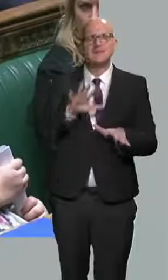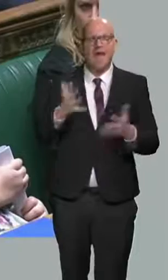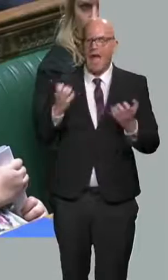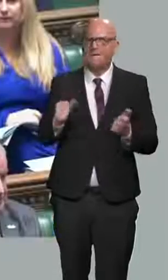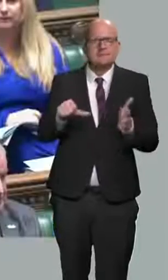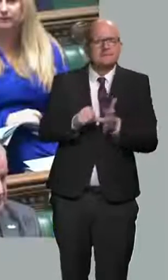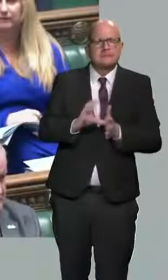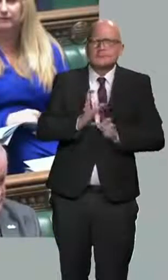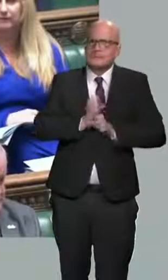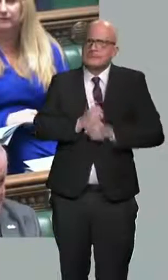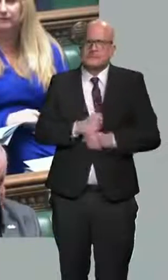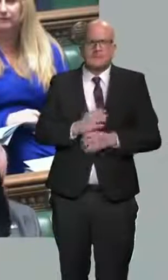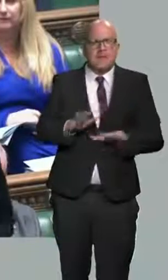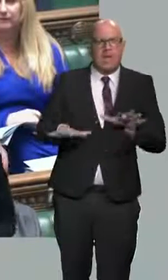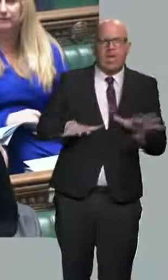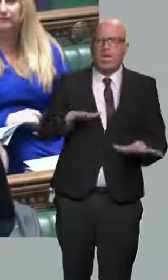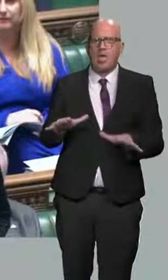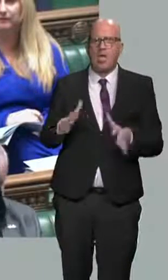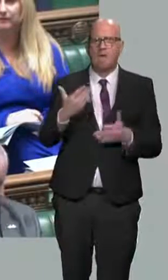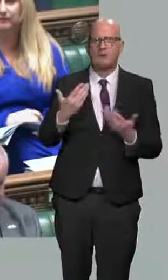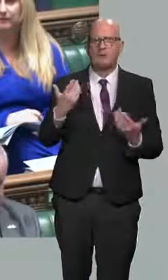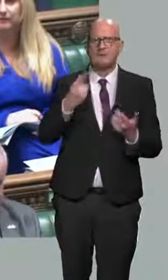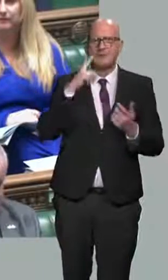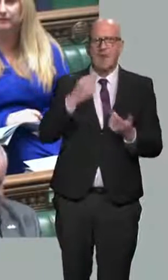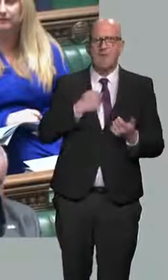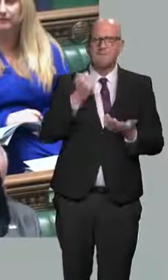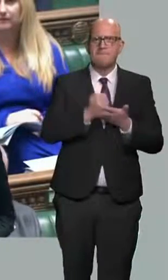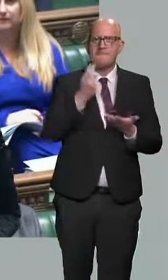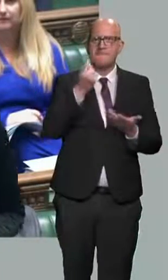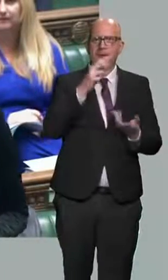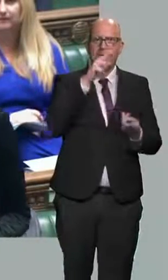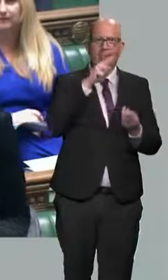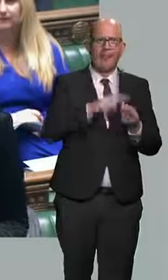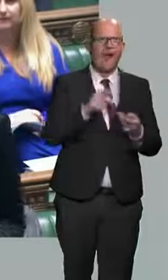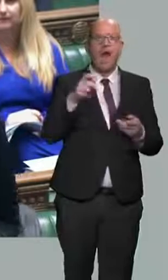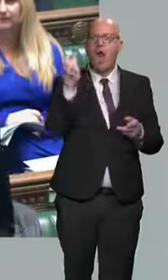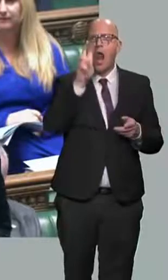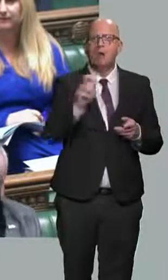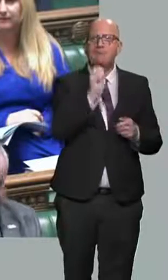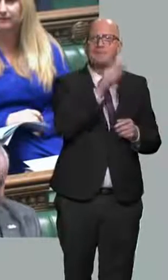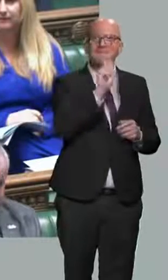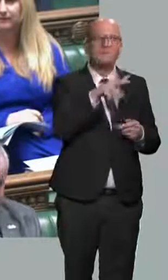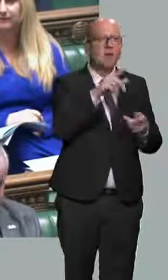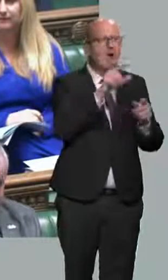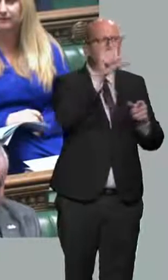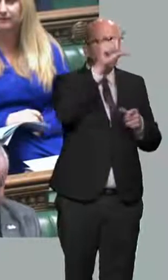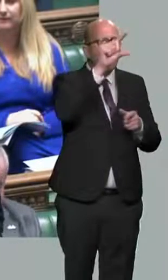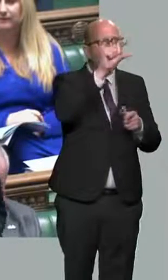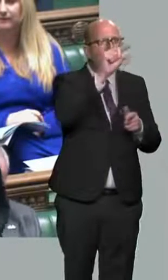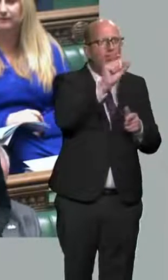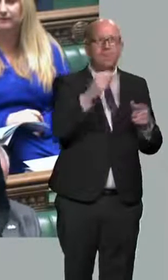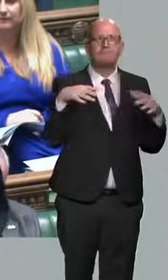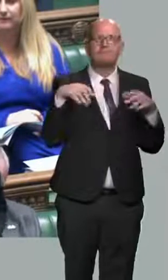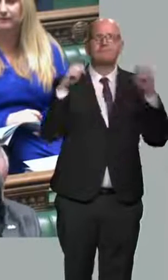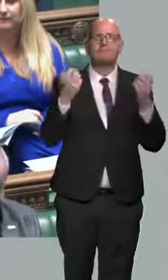the stress and despair of watching the money run out on their prepayment metres. Prepayment customers, Mr Speaker,